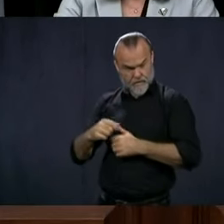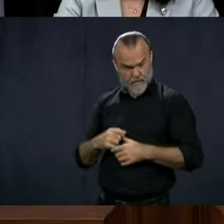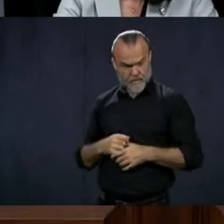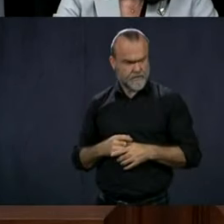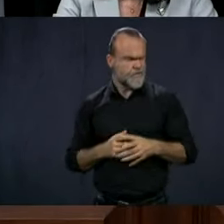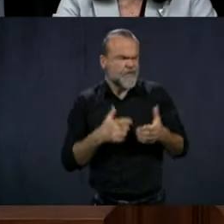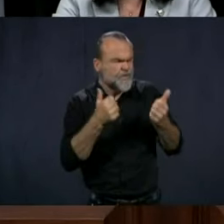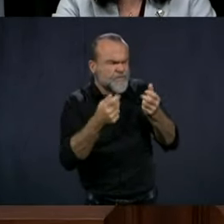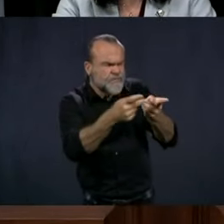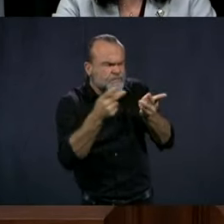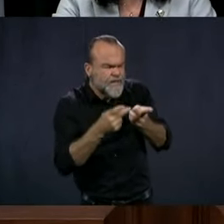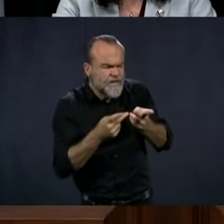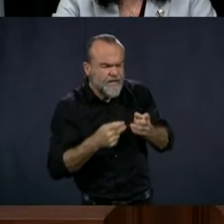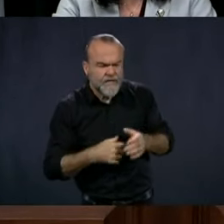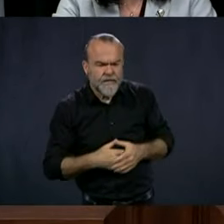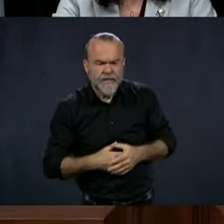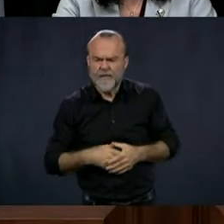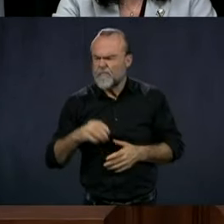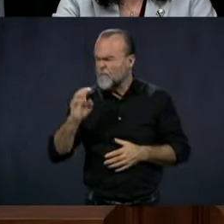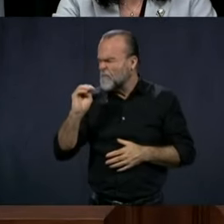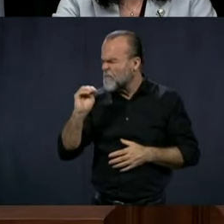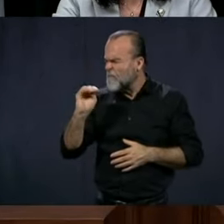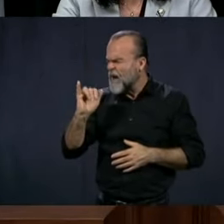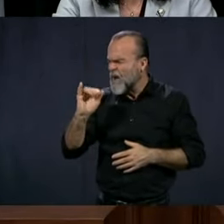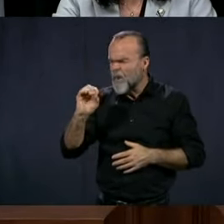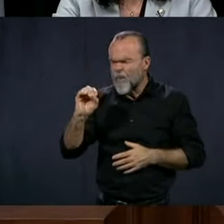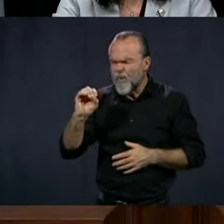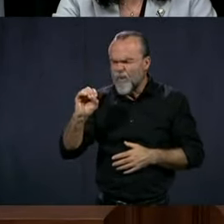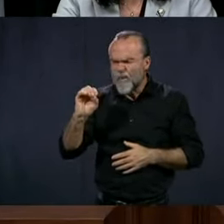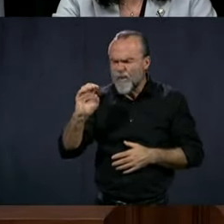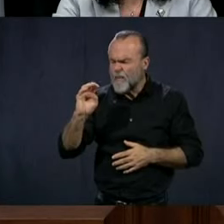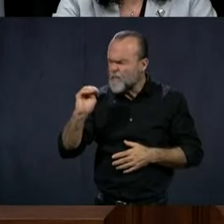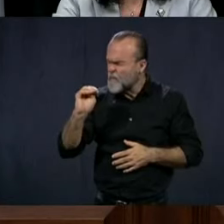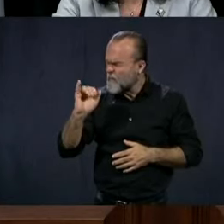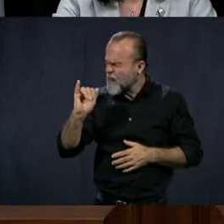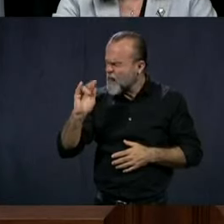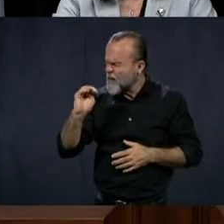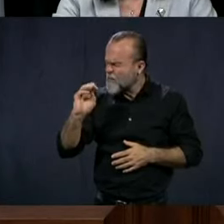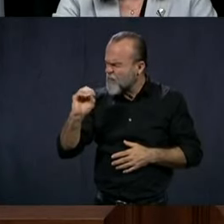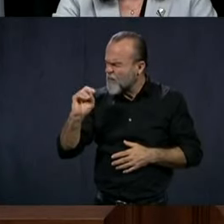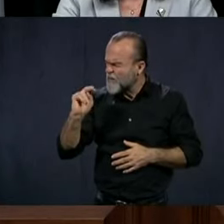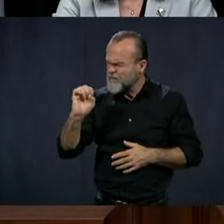Which place are you talking about? Mayo Needs.